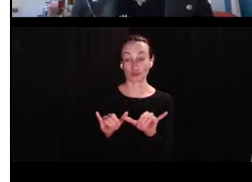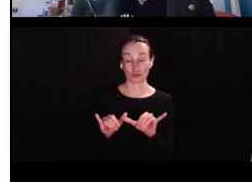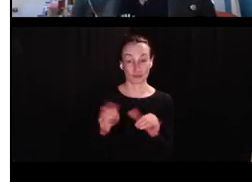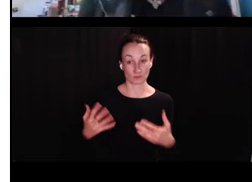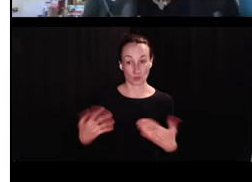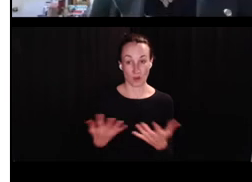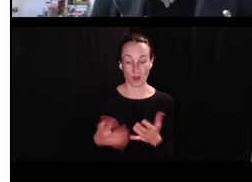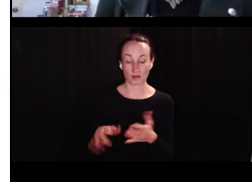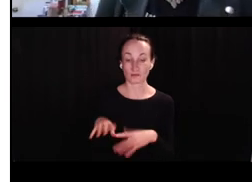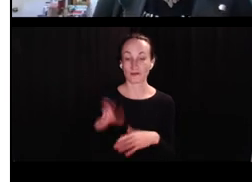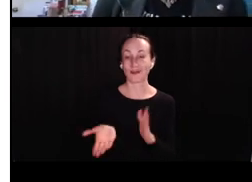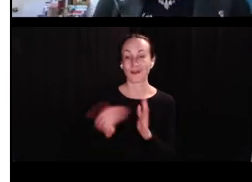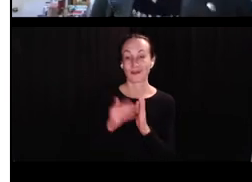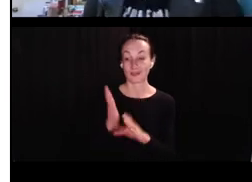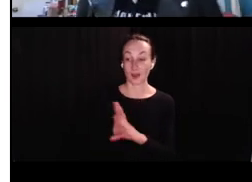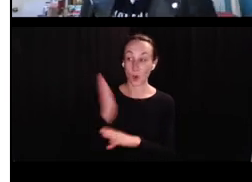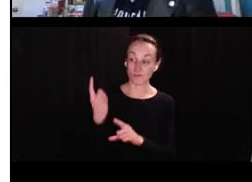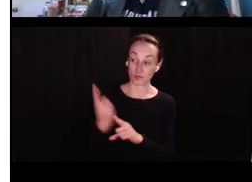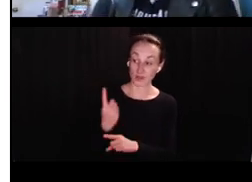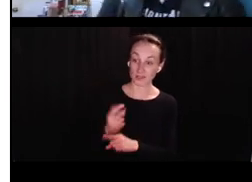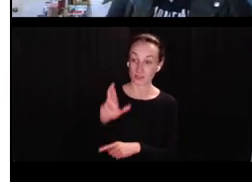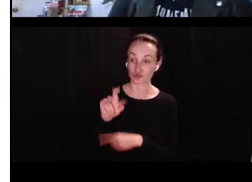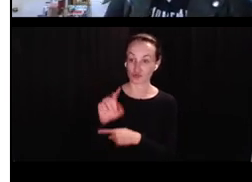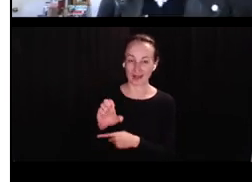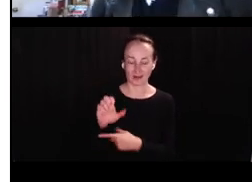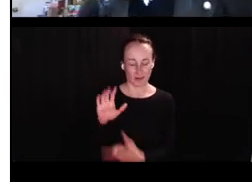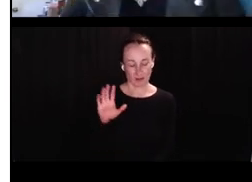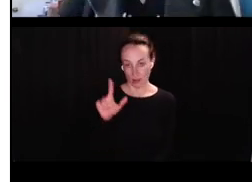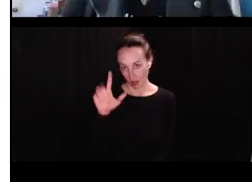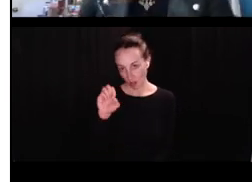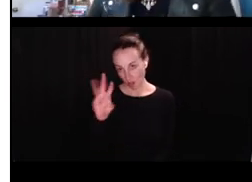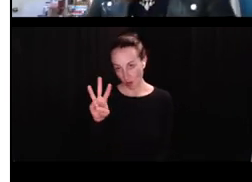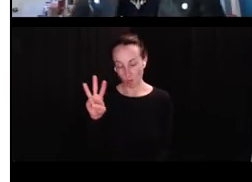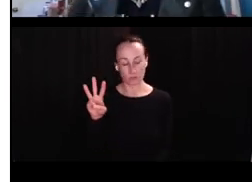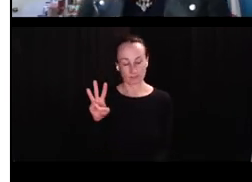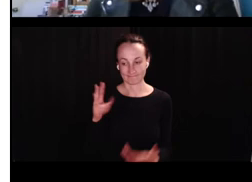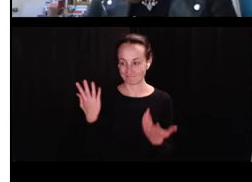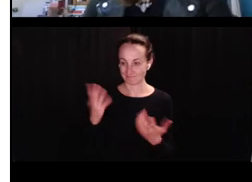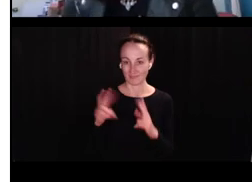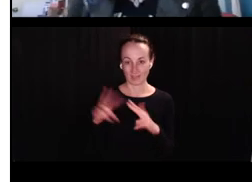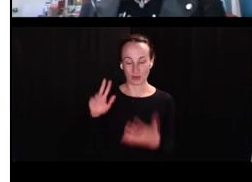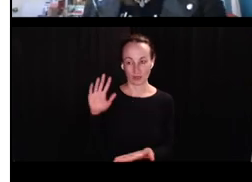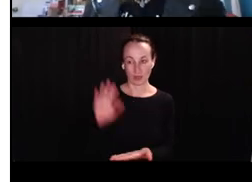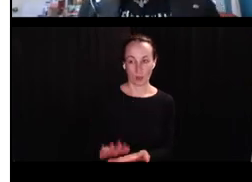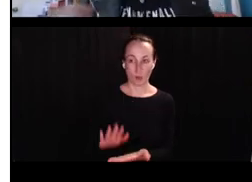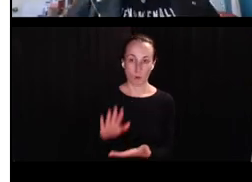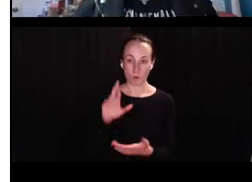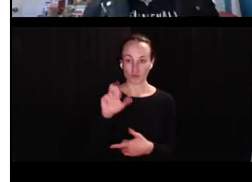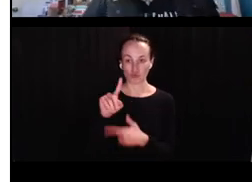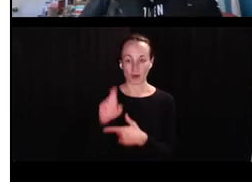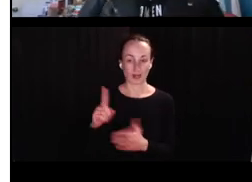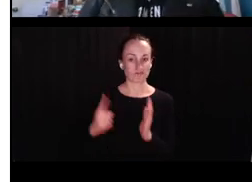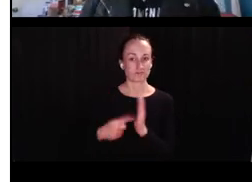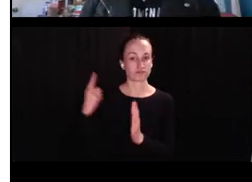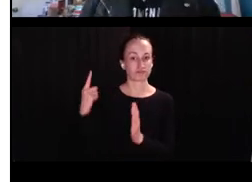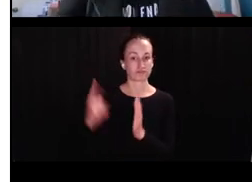So just the simplest measure of all. I just want to point out again, that over-regulization rate is so low. It's a very